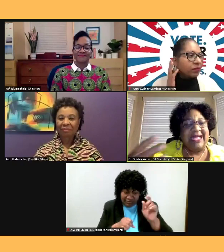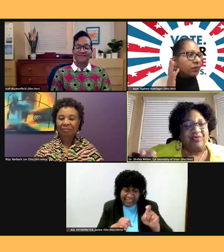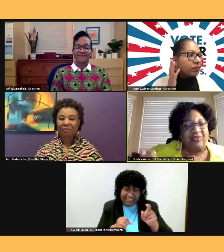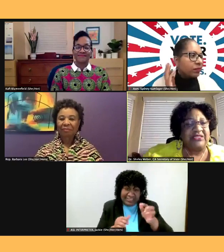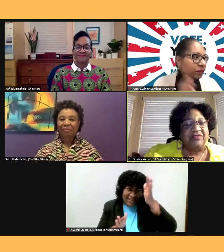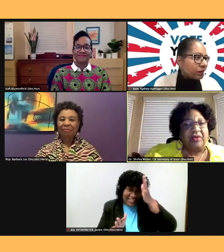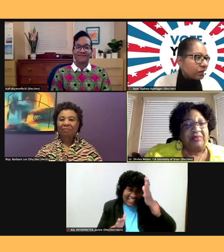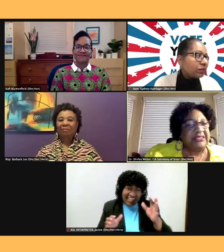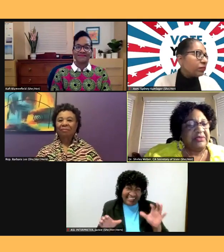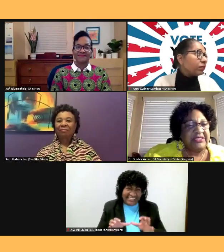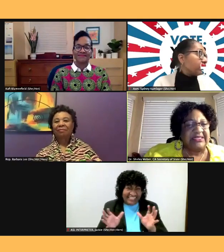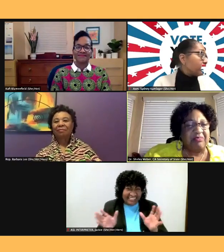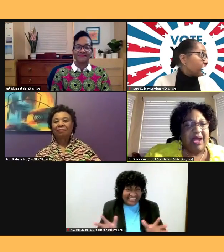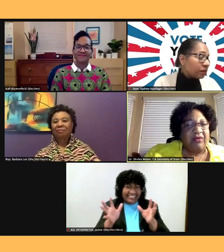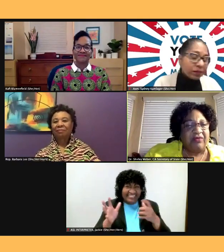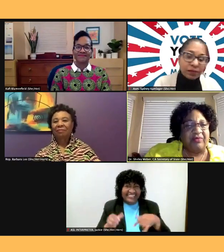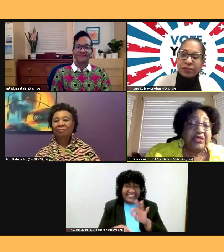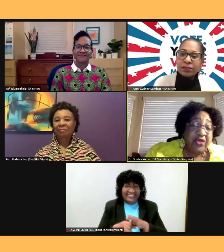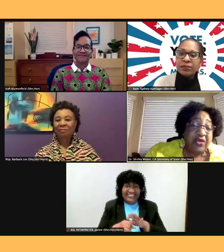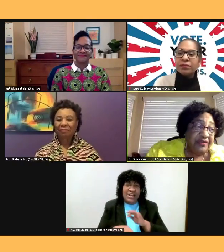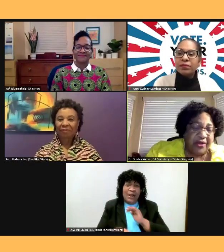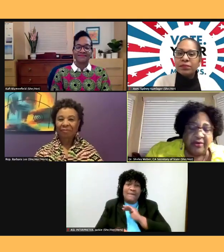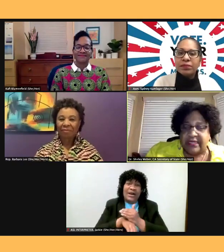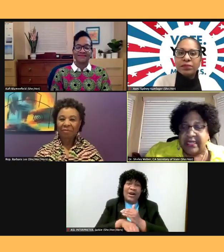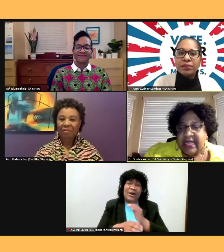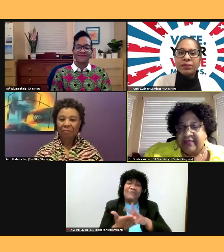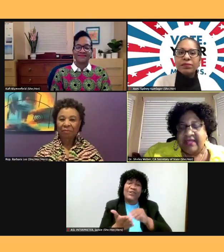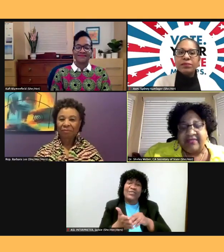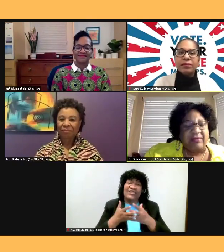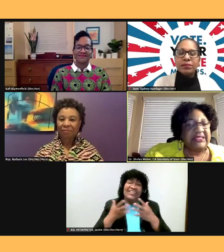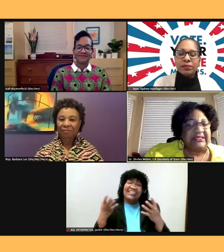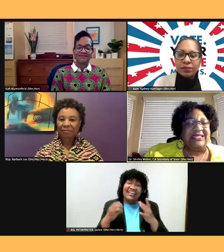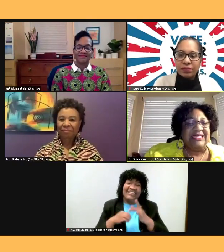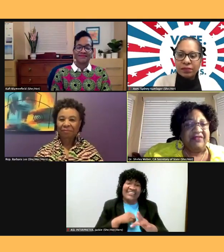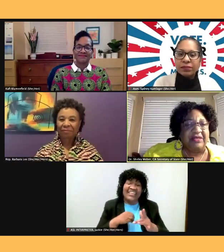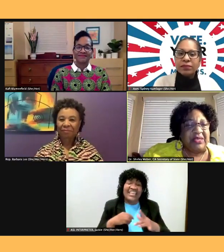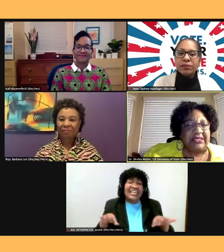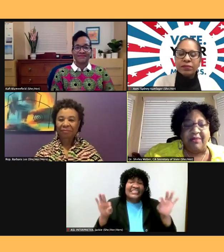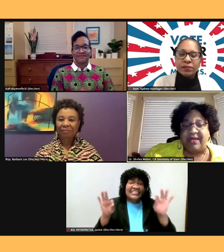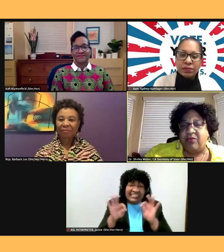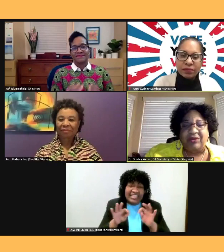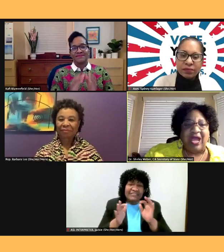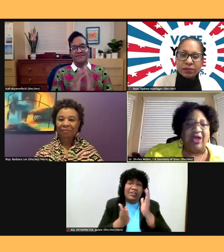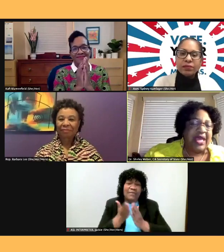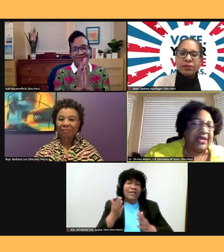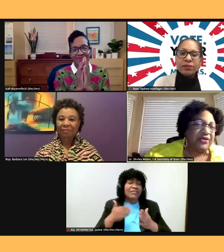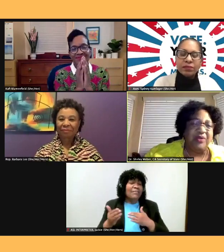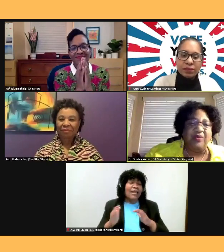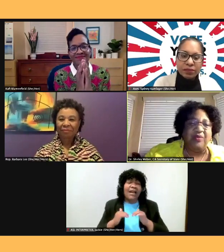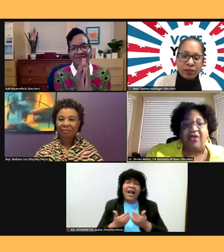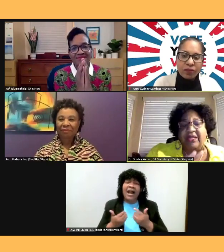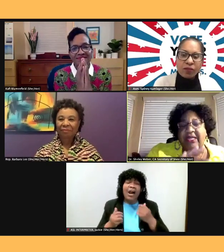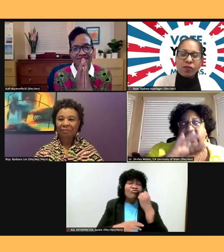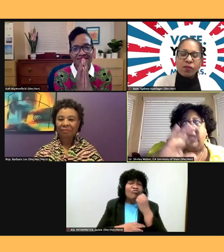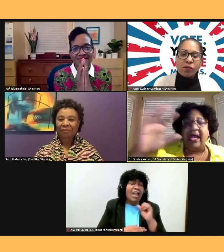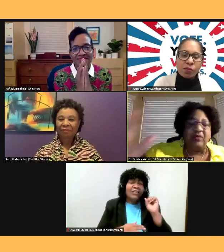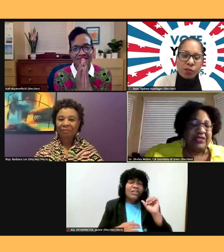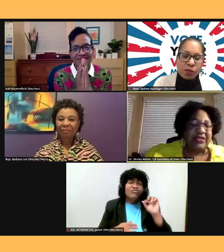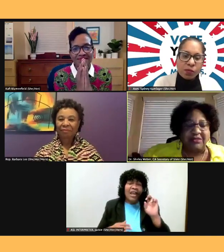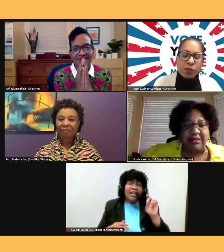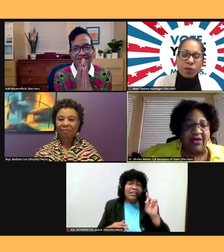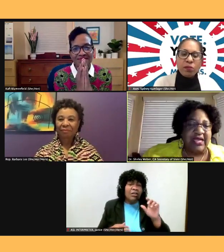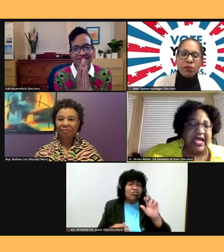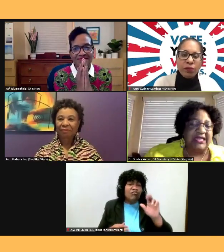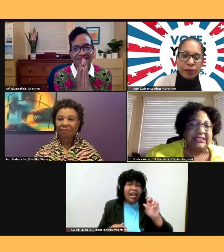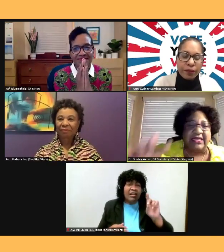because it was just that powerful. And we learned very early that that was a significant piece, no matter what, how radical we were and how we talked about all kinds of